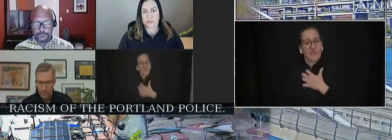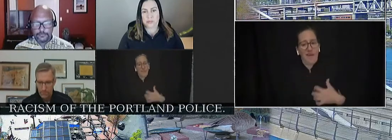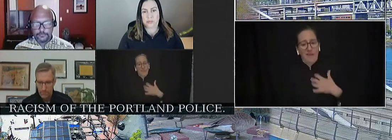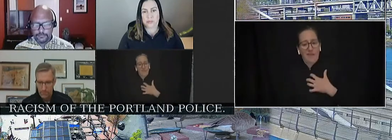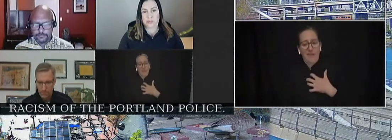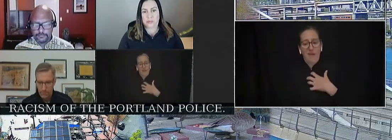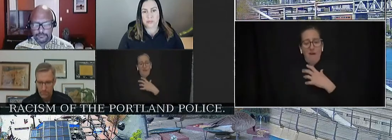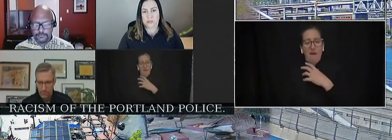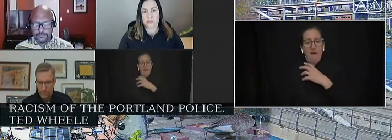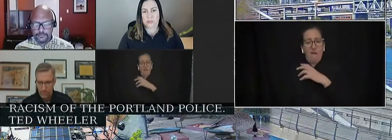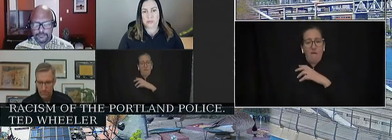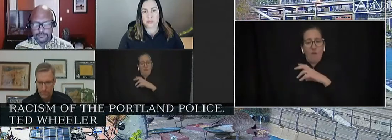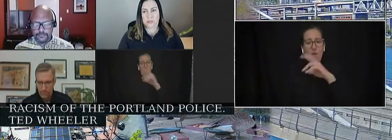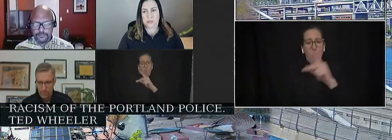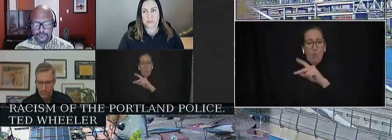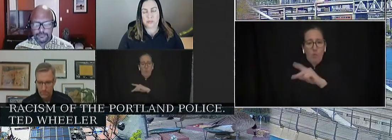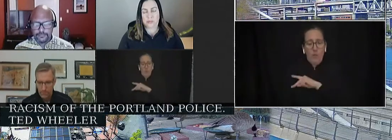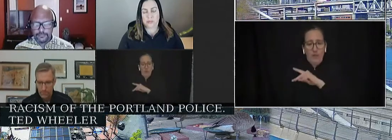poo.